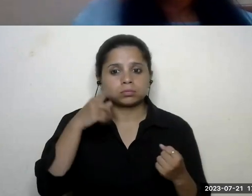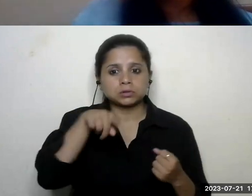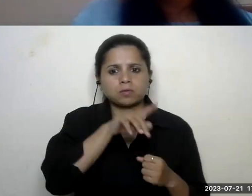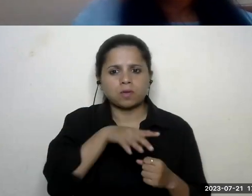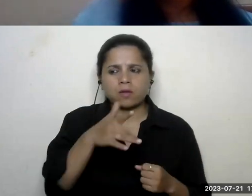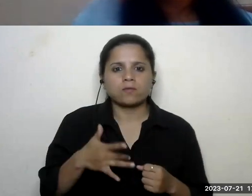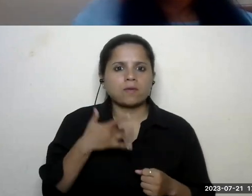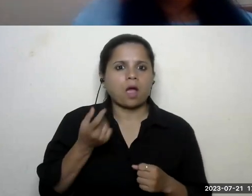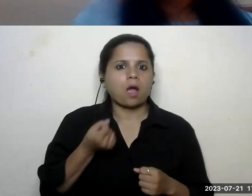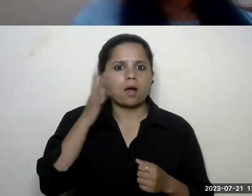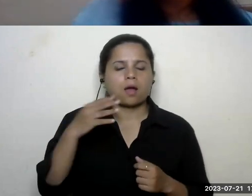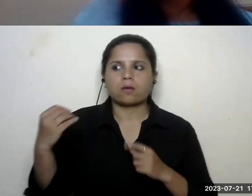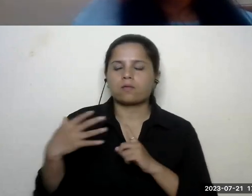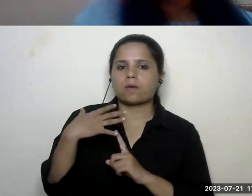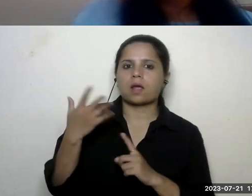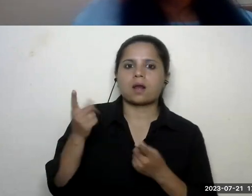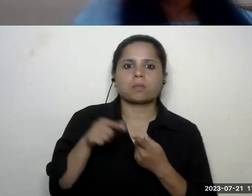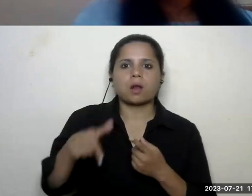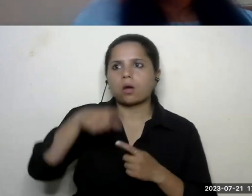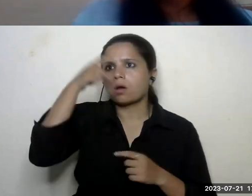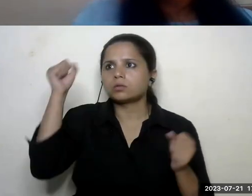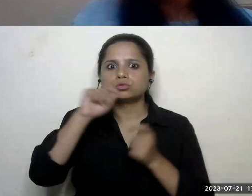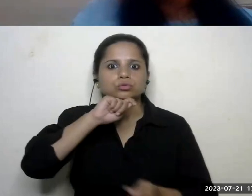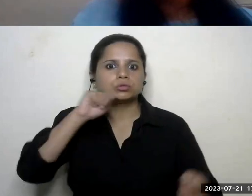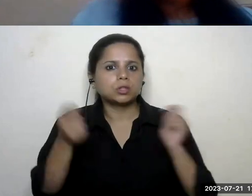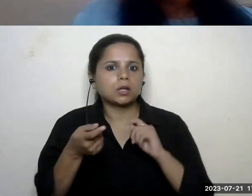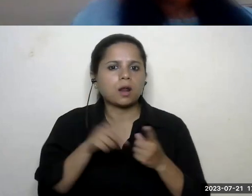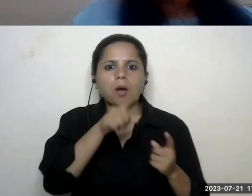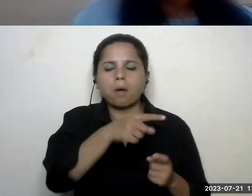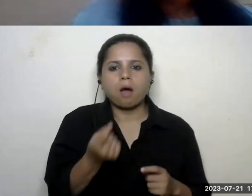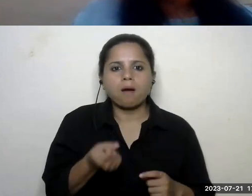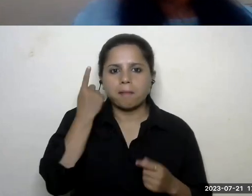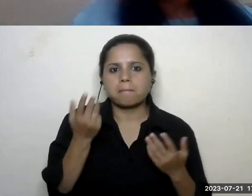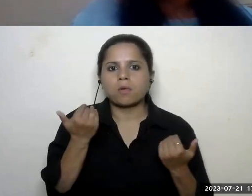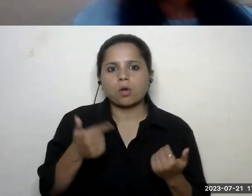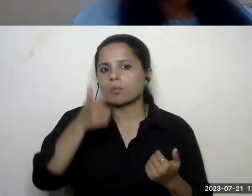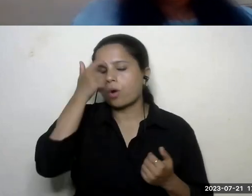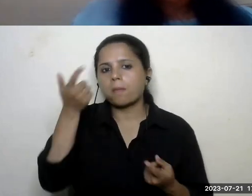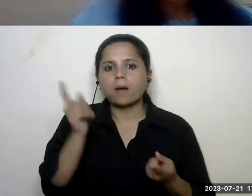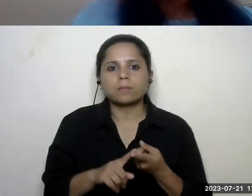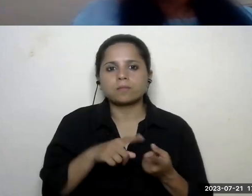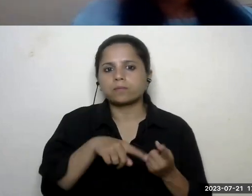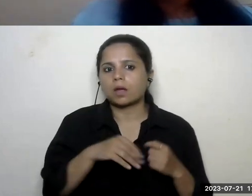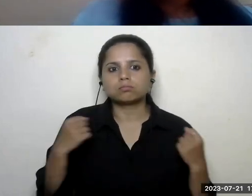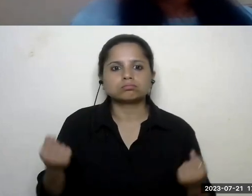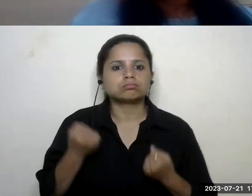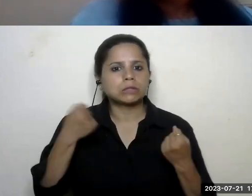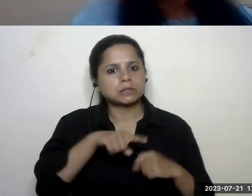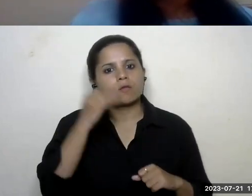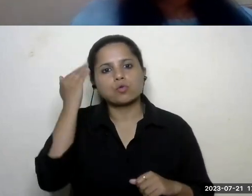can feel the effects of you know climate change and the problems that we are facing and they are quite active themselves